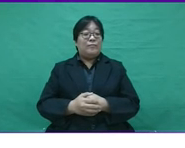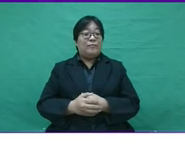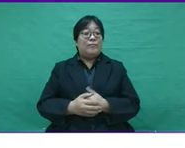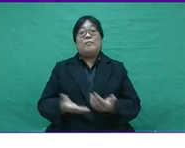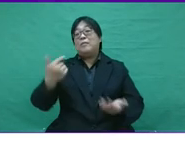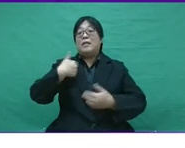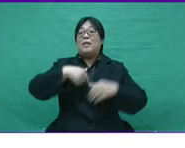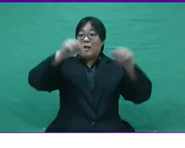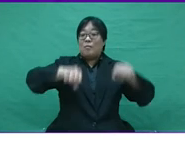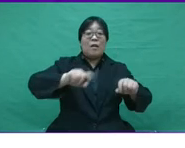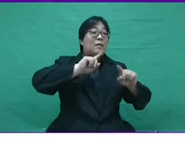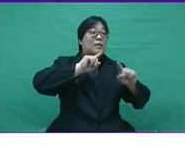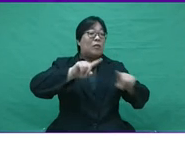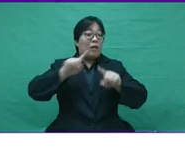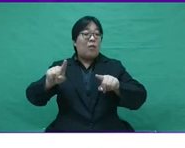industry world.